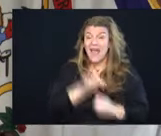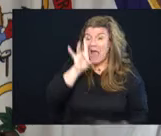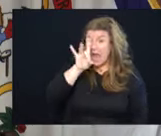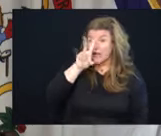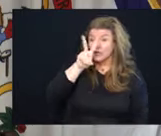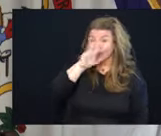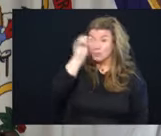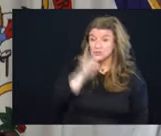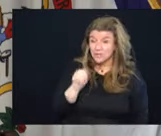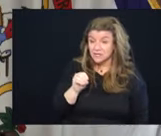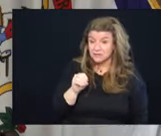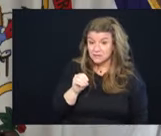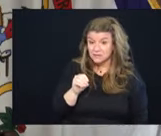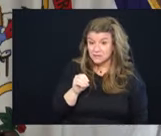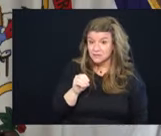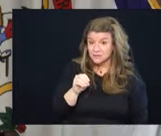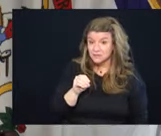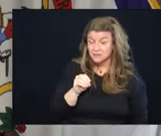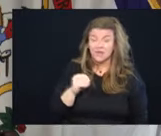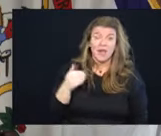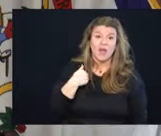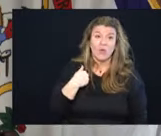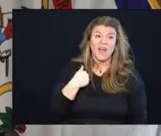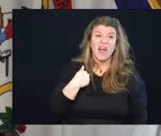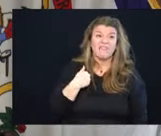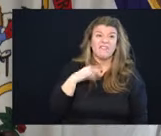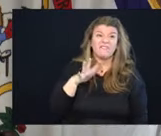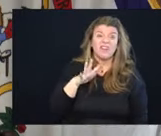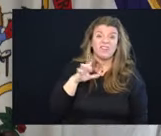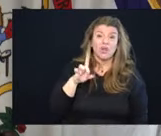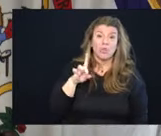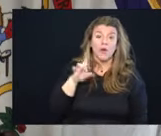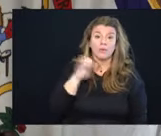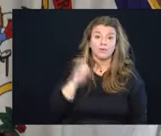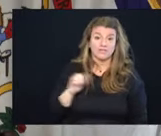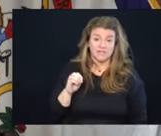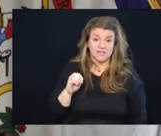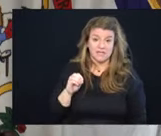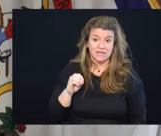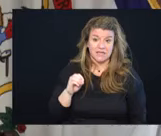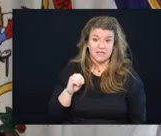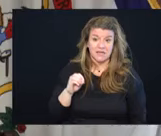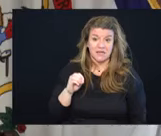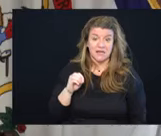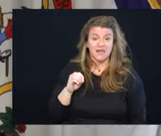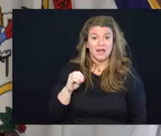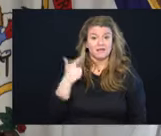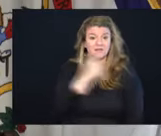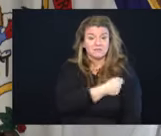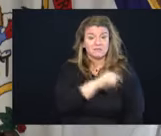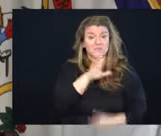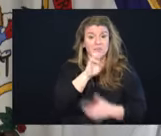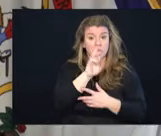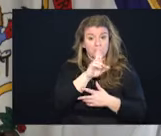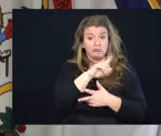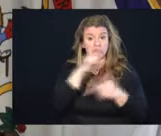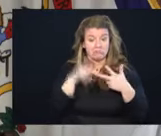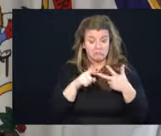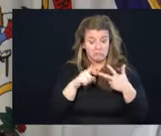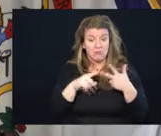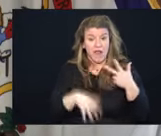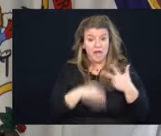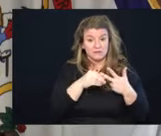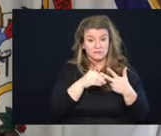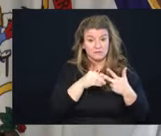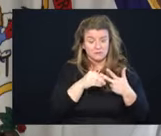% of them and we've got 51% of them that have taken their booster shot. Now tell